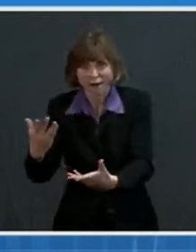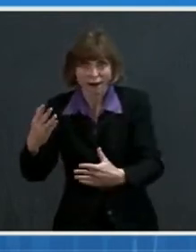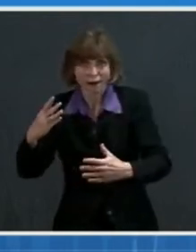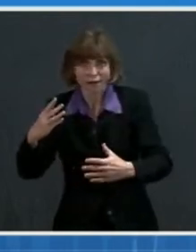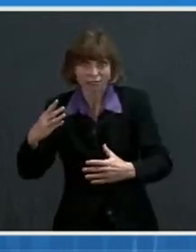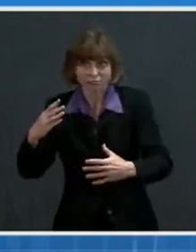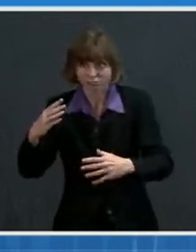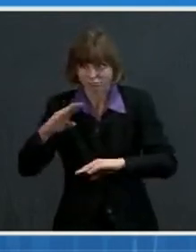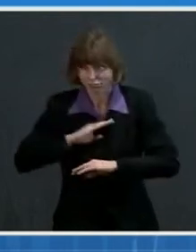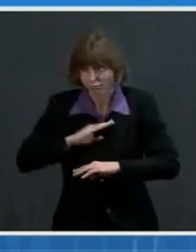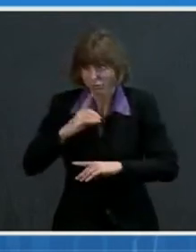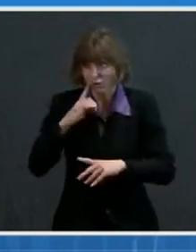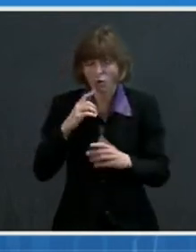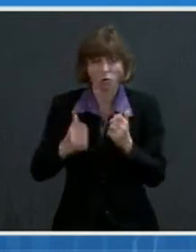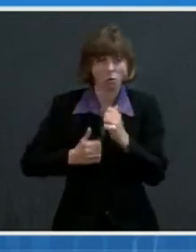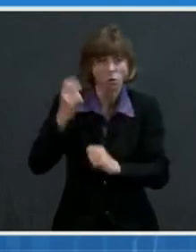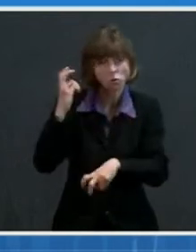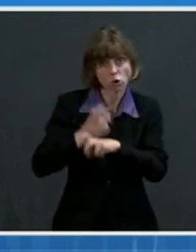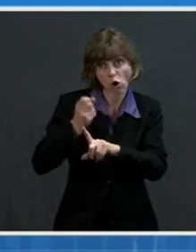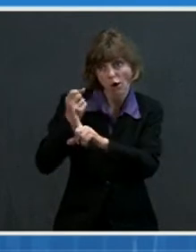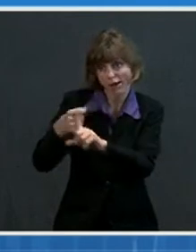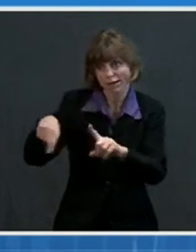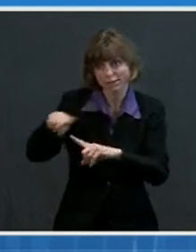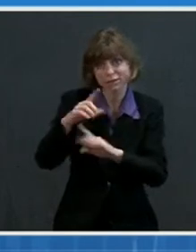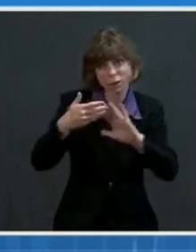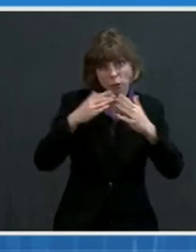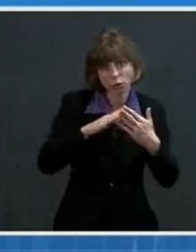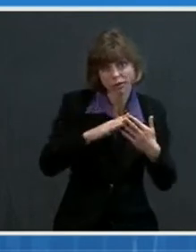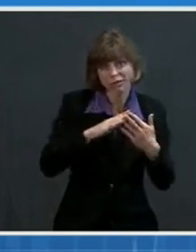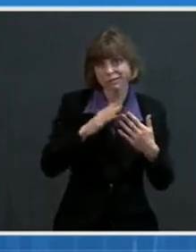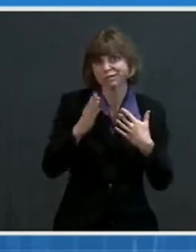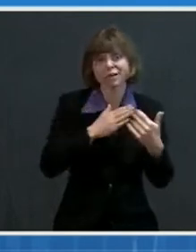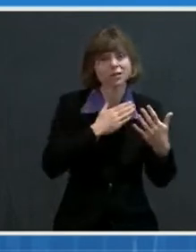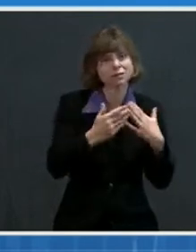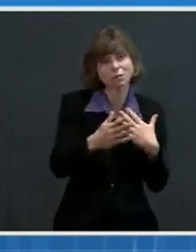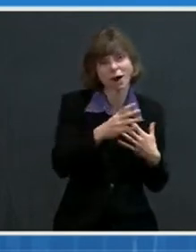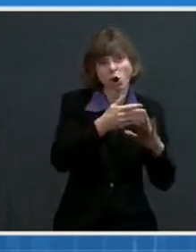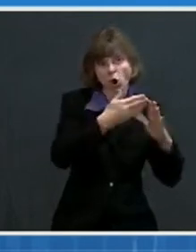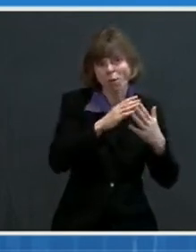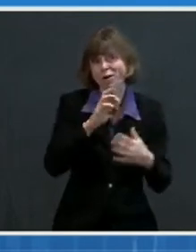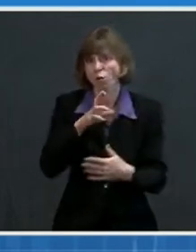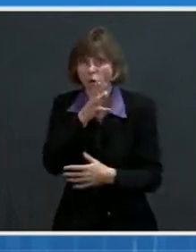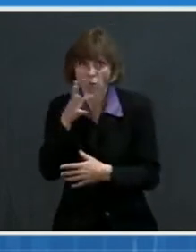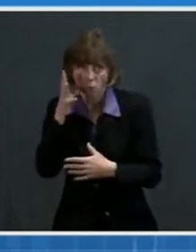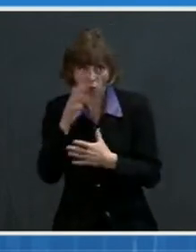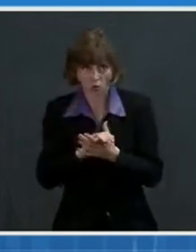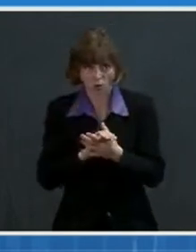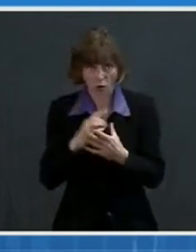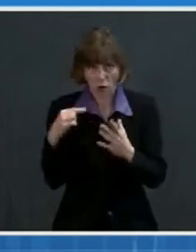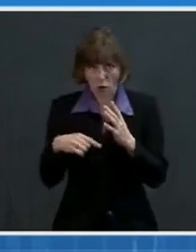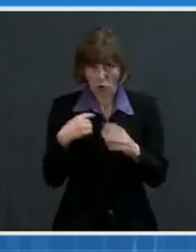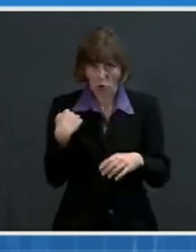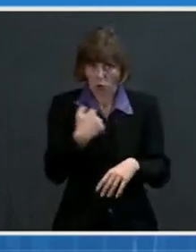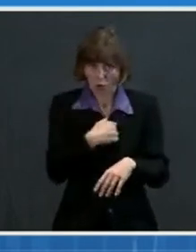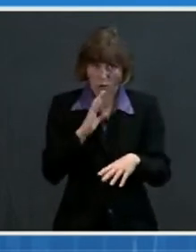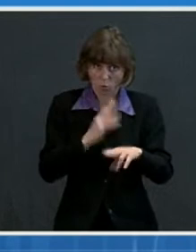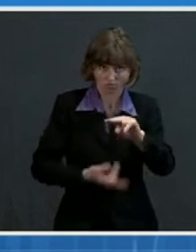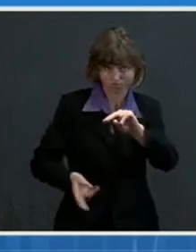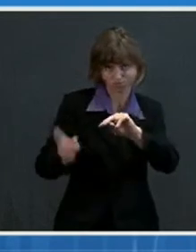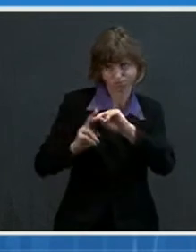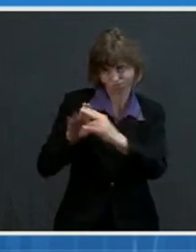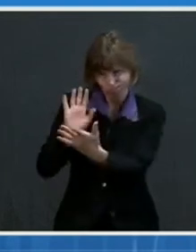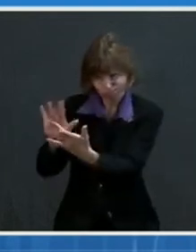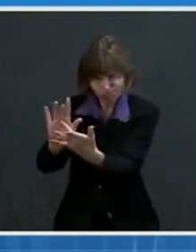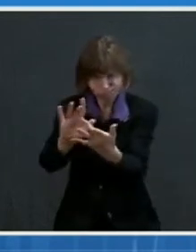risk communities, whether they be urban or rural. And as we double down on the reach and impact of our federal programs, we'll continue increasing